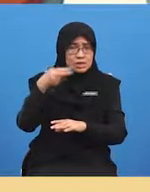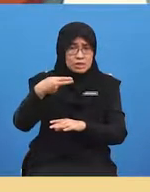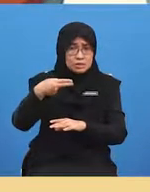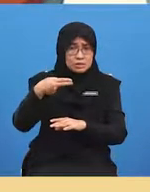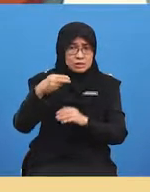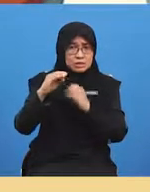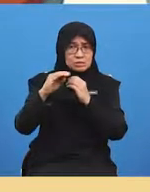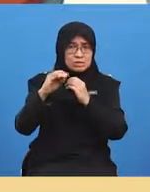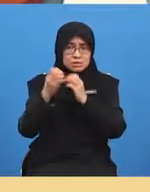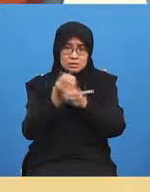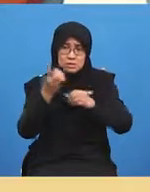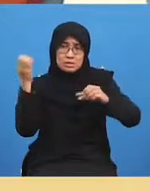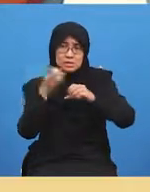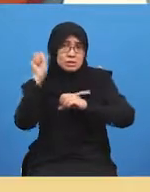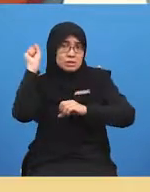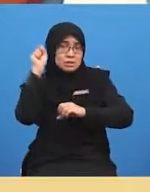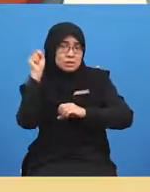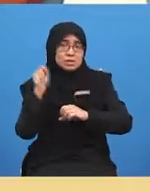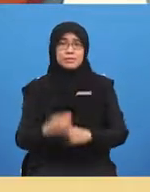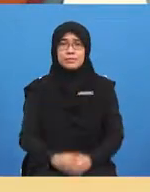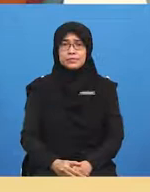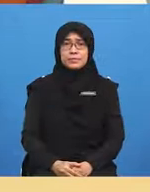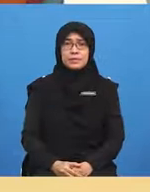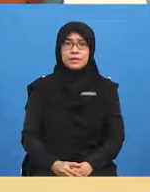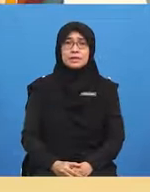a special sports star today